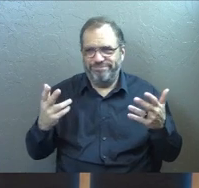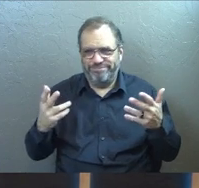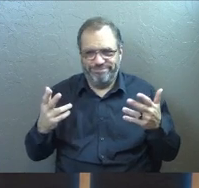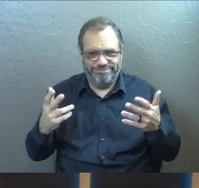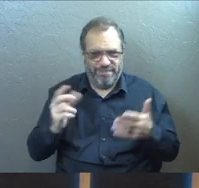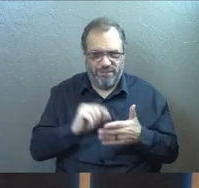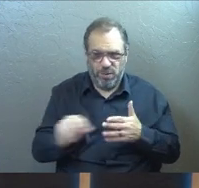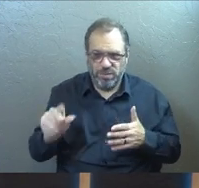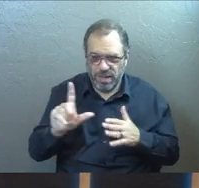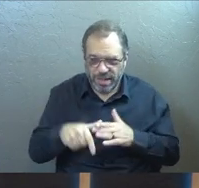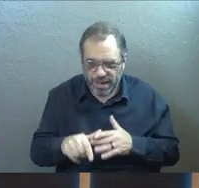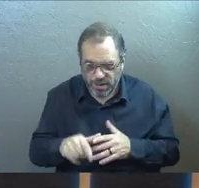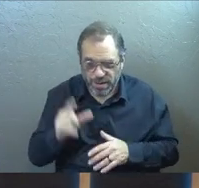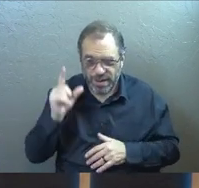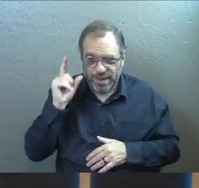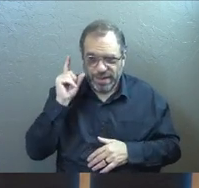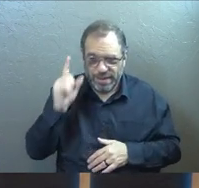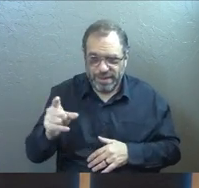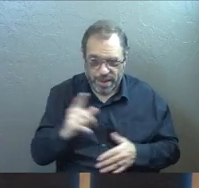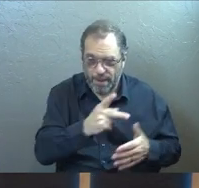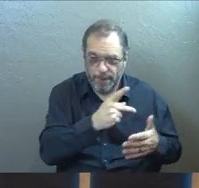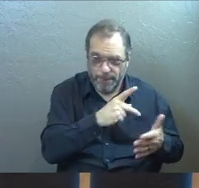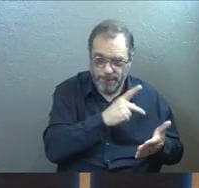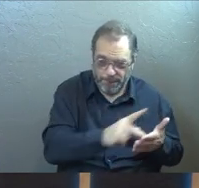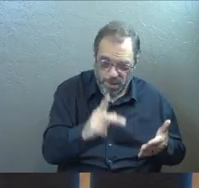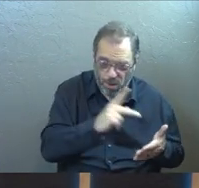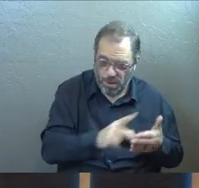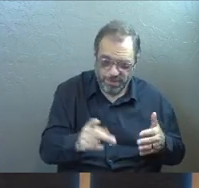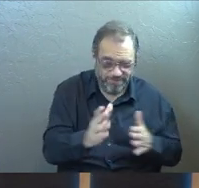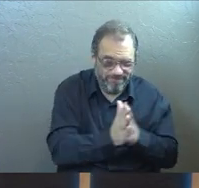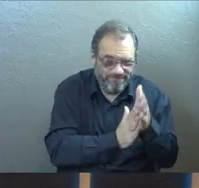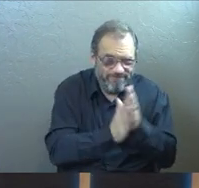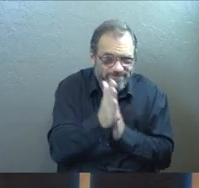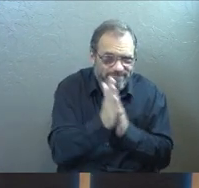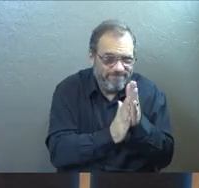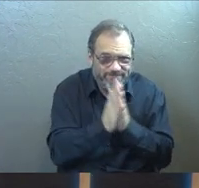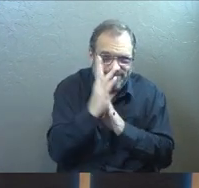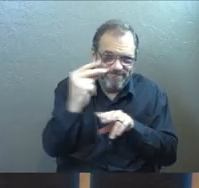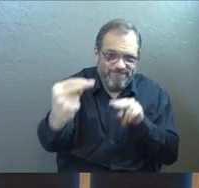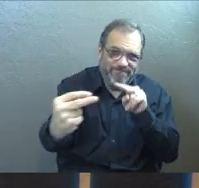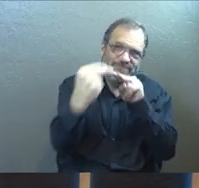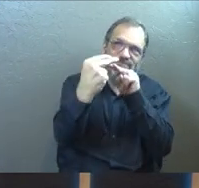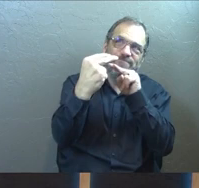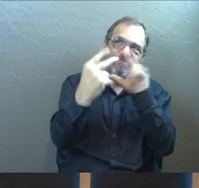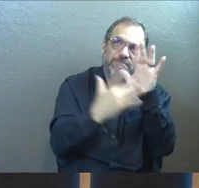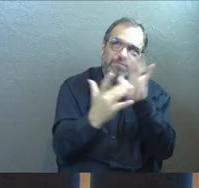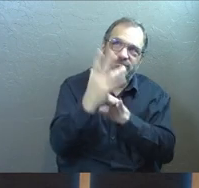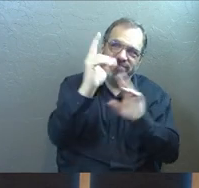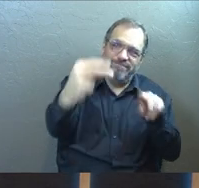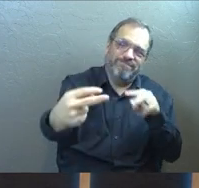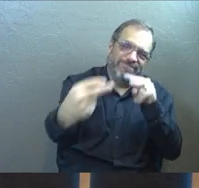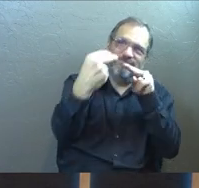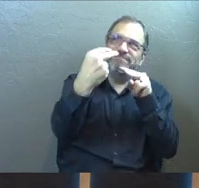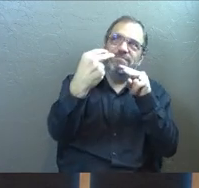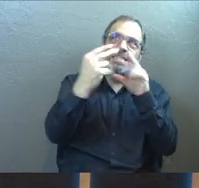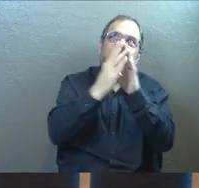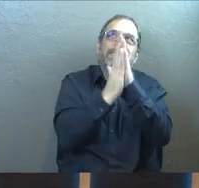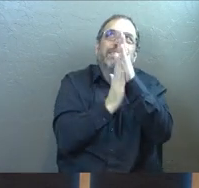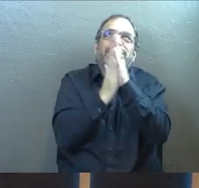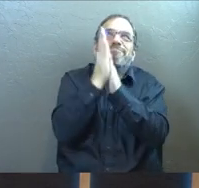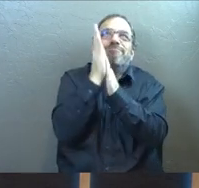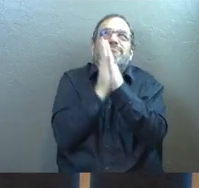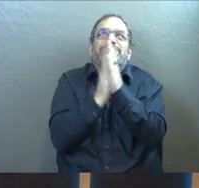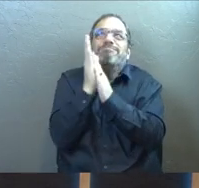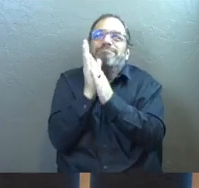few verses later, is that he would be saying, and I can't wait to see Jesus Christ. I can't